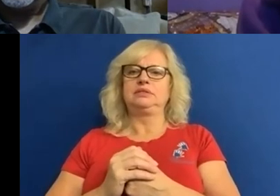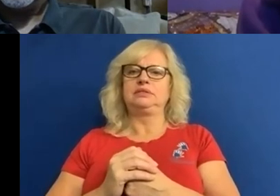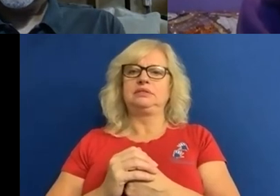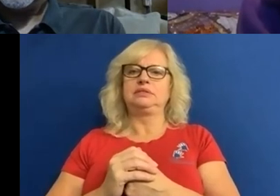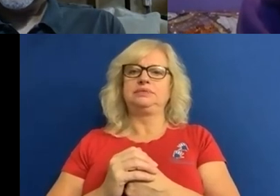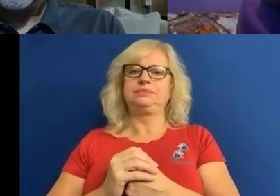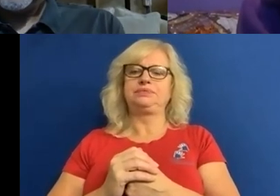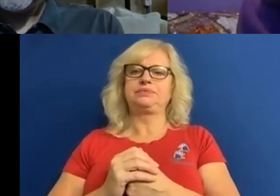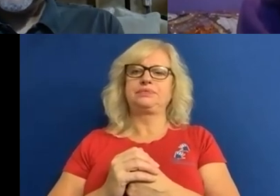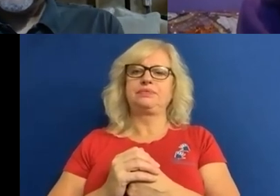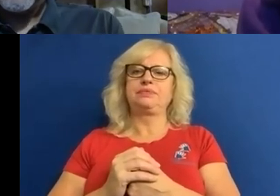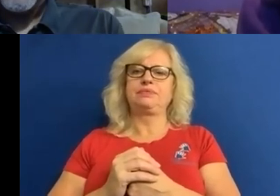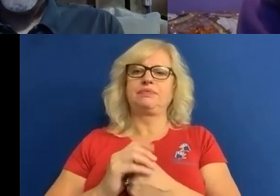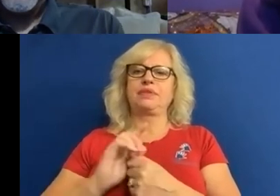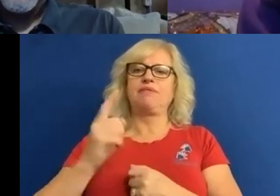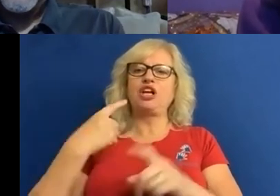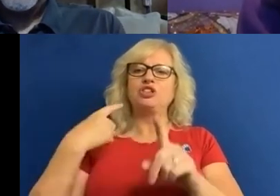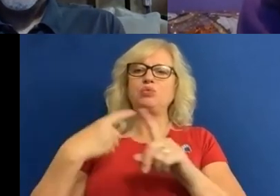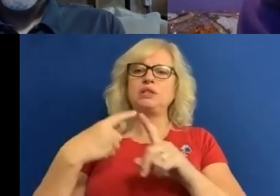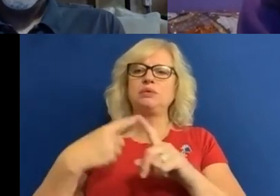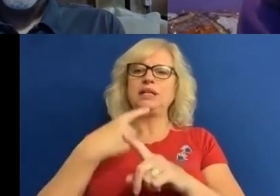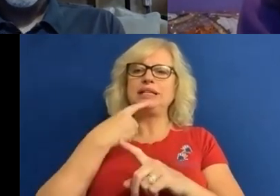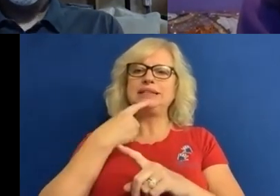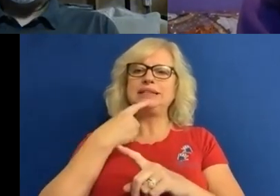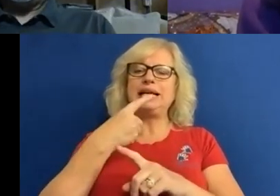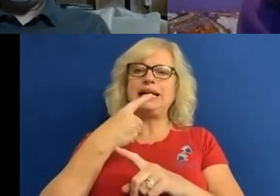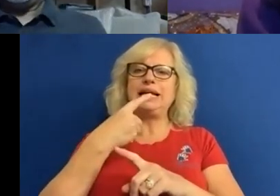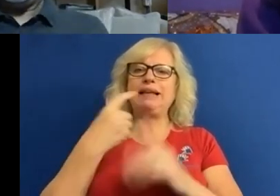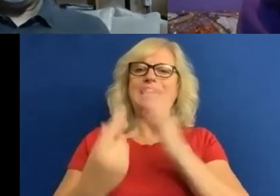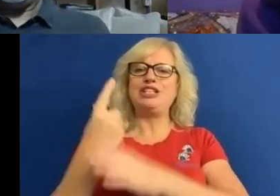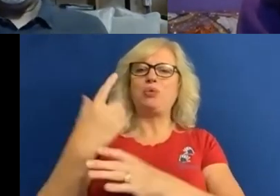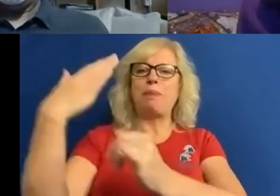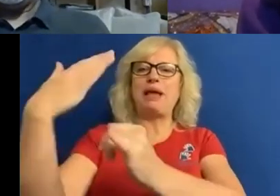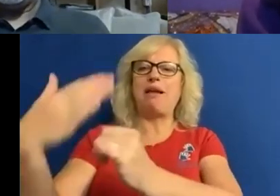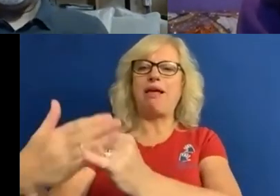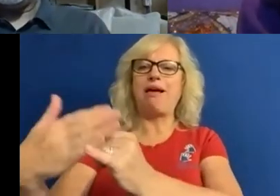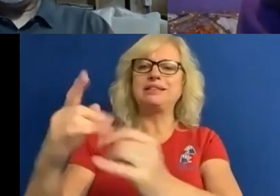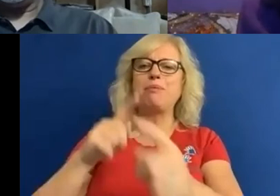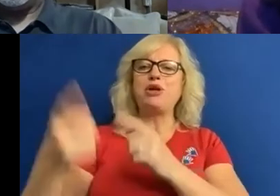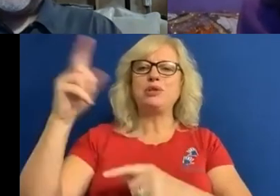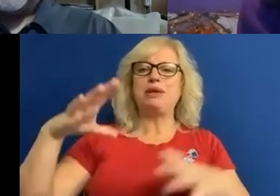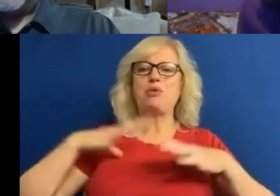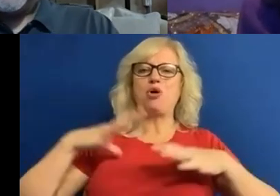Well, first of all, just quickly say the issue with going last is that most of the people have already mentioned.